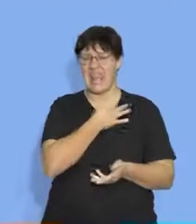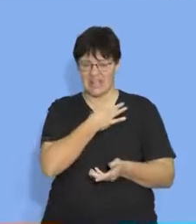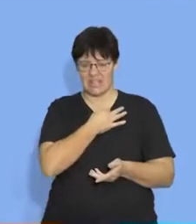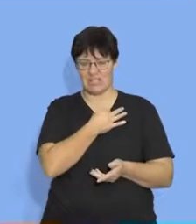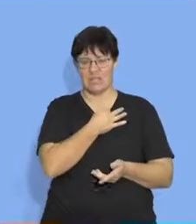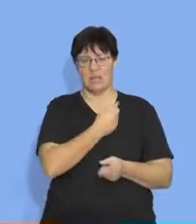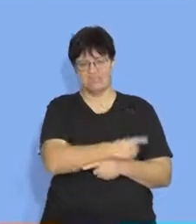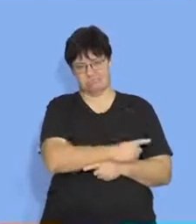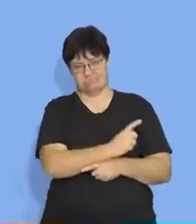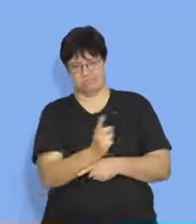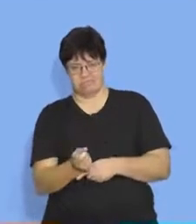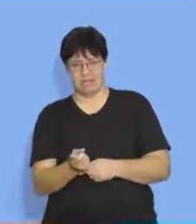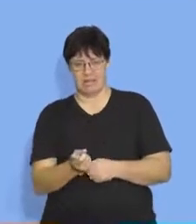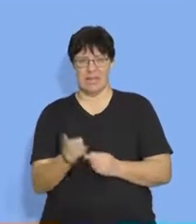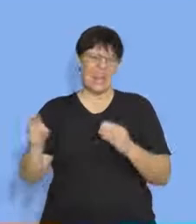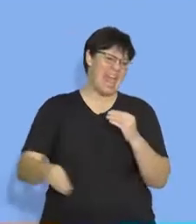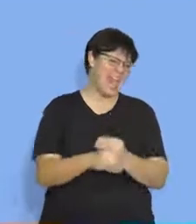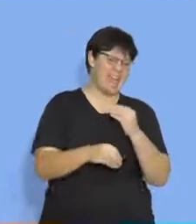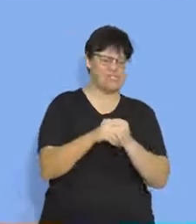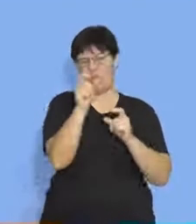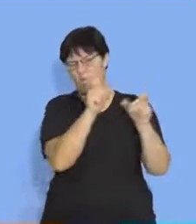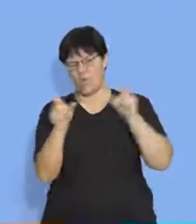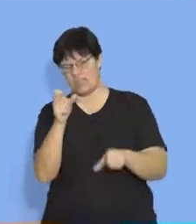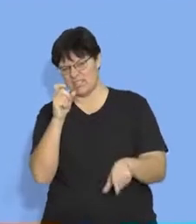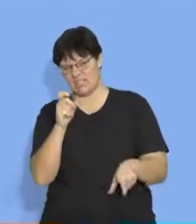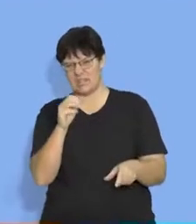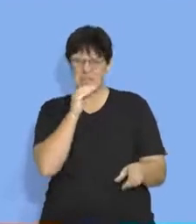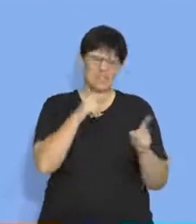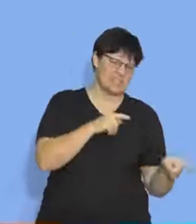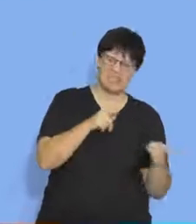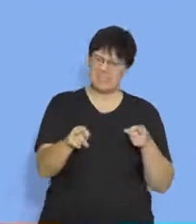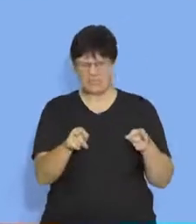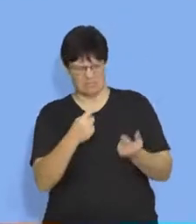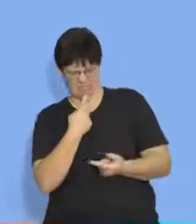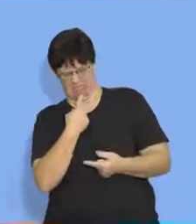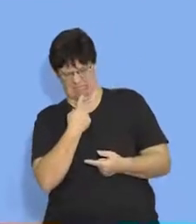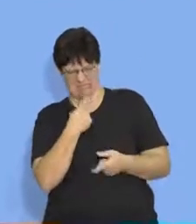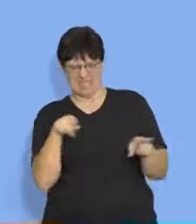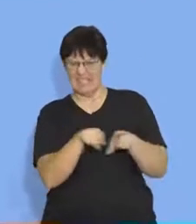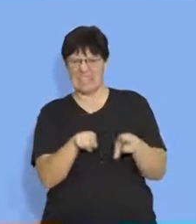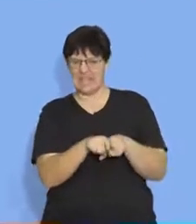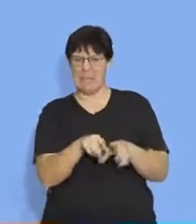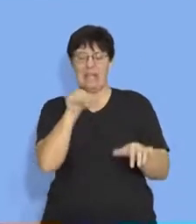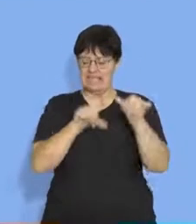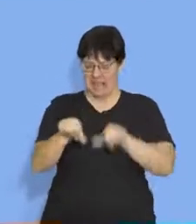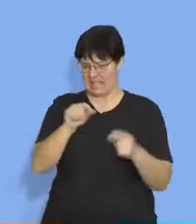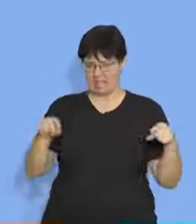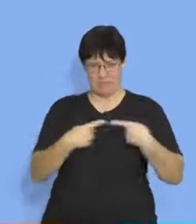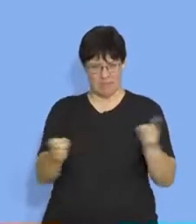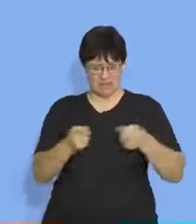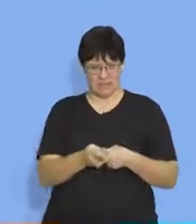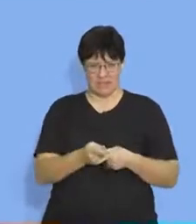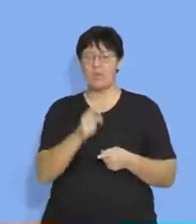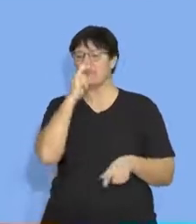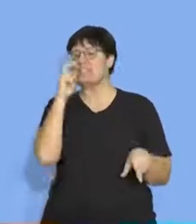And we put a whole bunch of extra words that we mean. That doesn't quite mean what science means. So we need